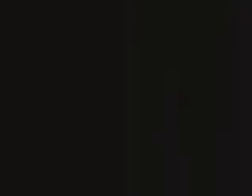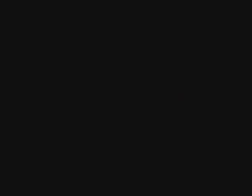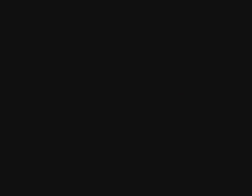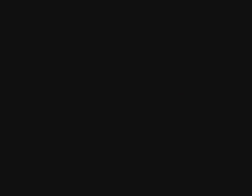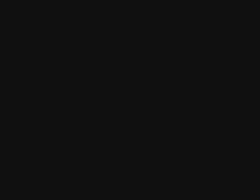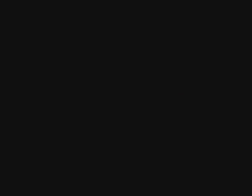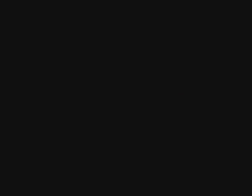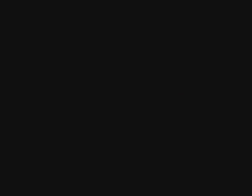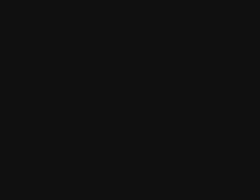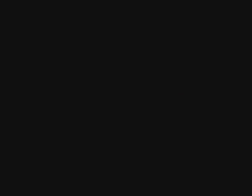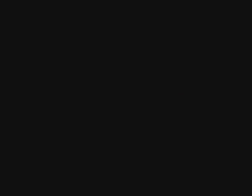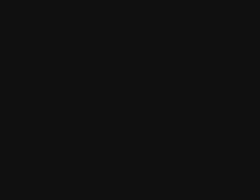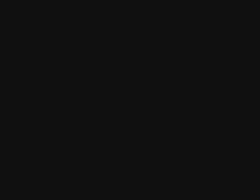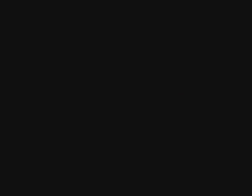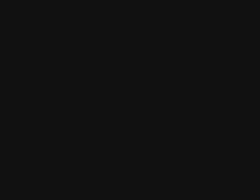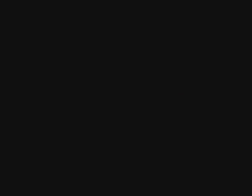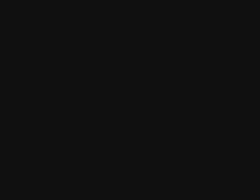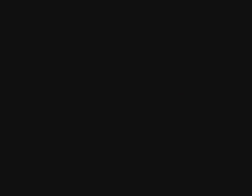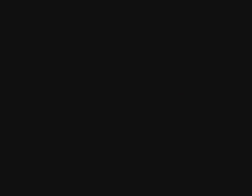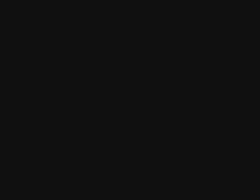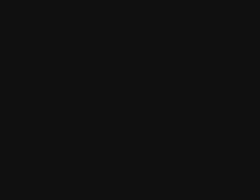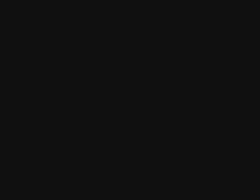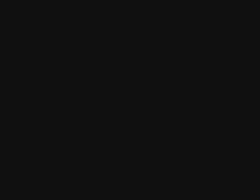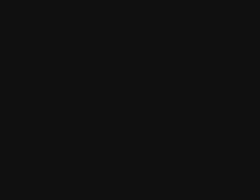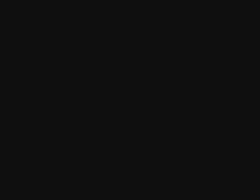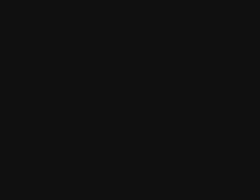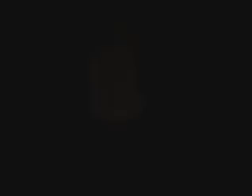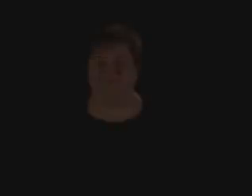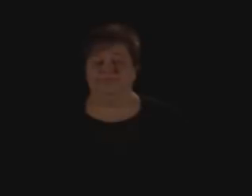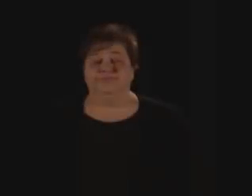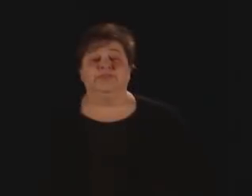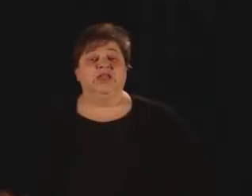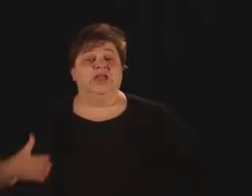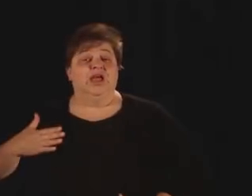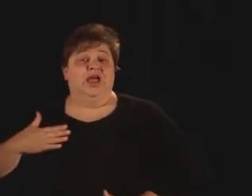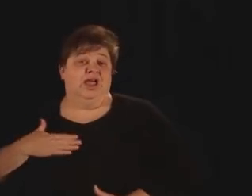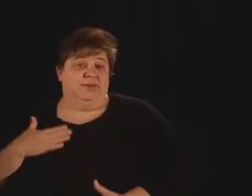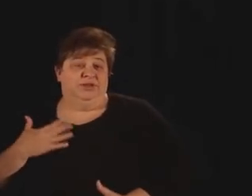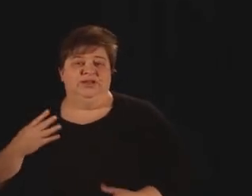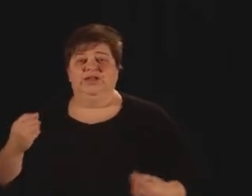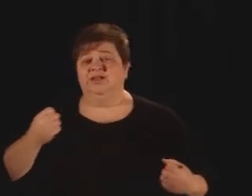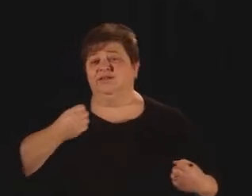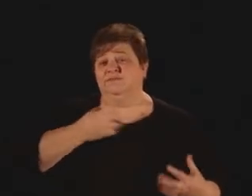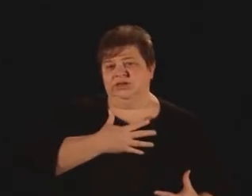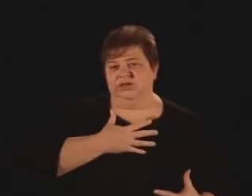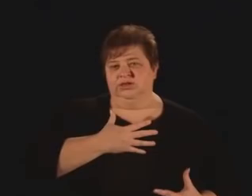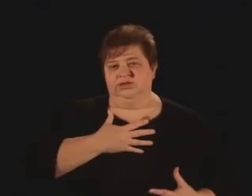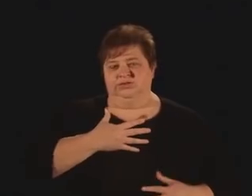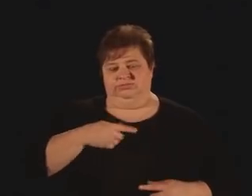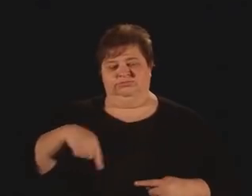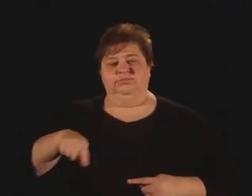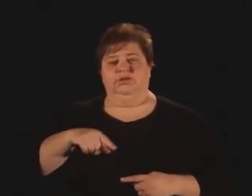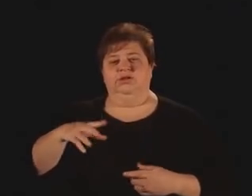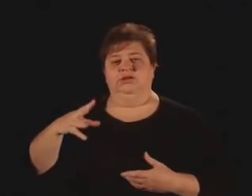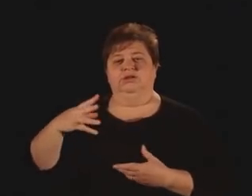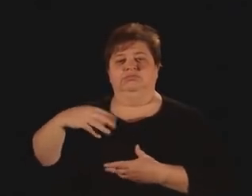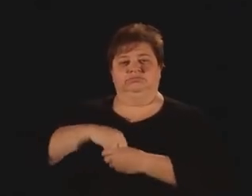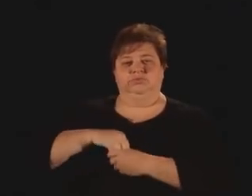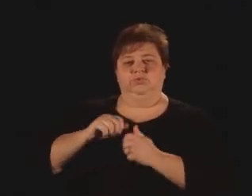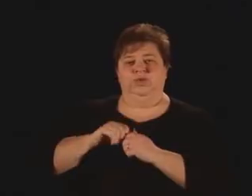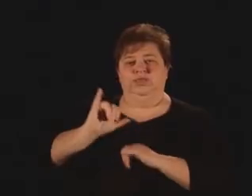together. We can change that. is what life takes. Thank you. Happiness and fear come with the neurological